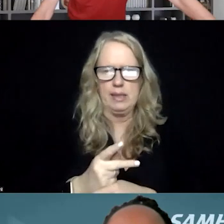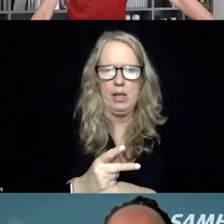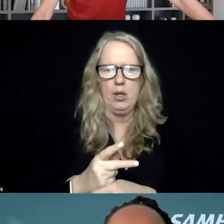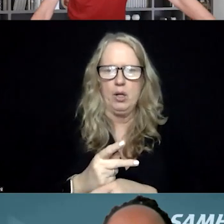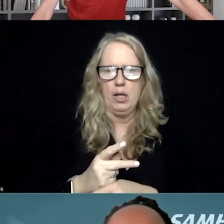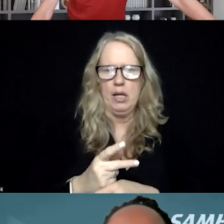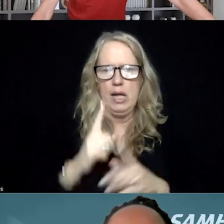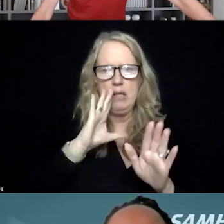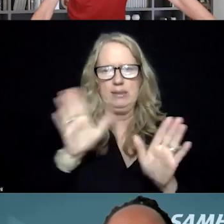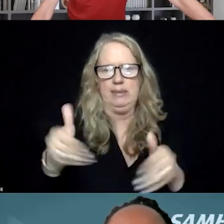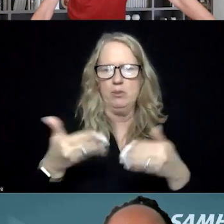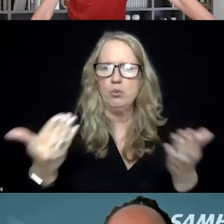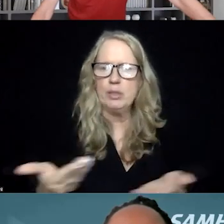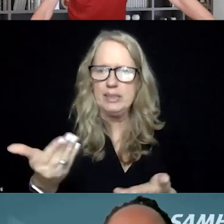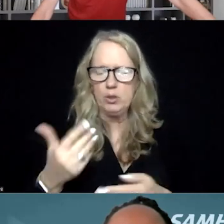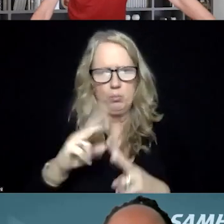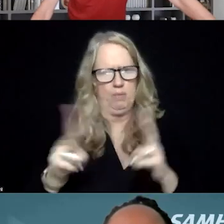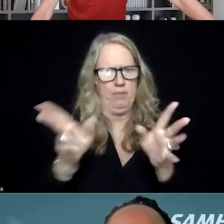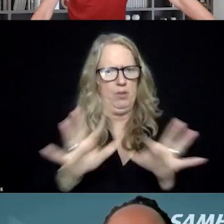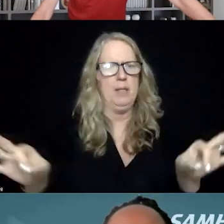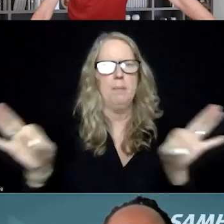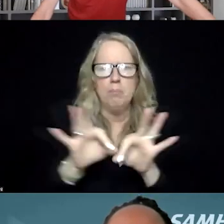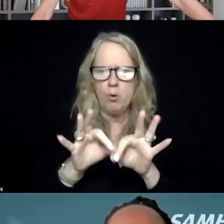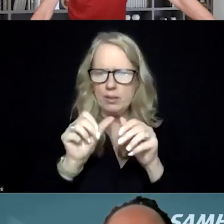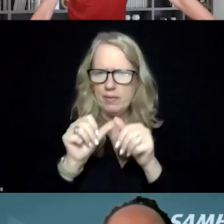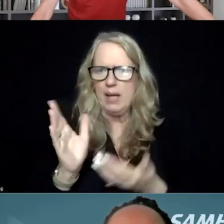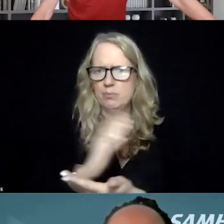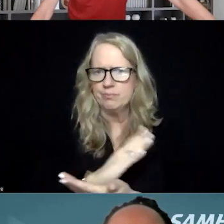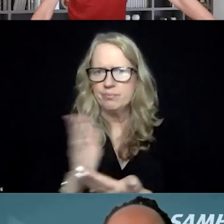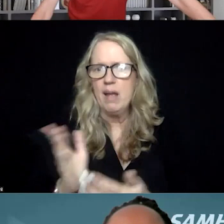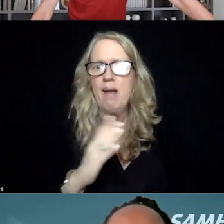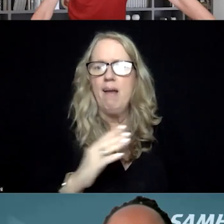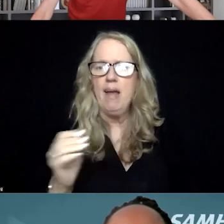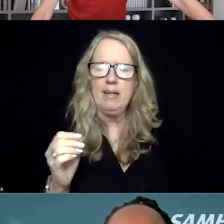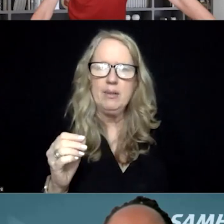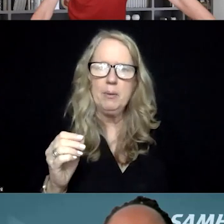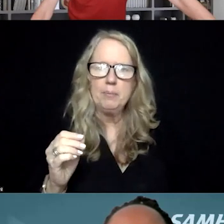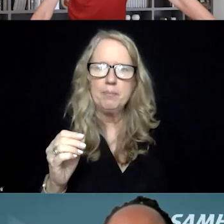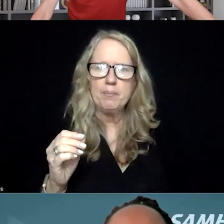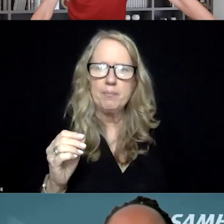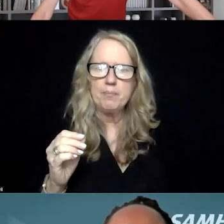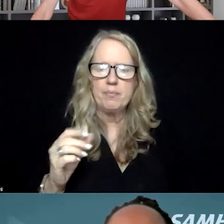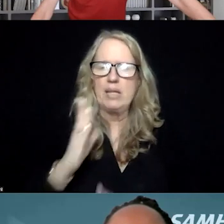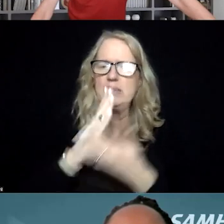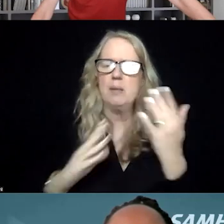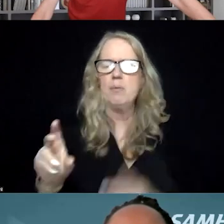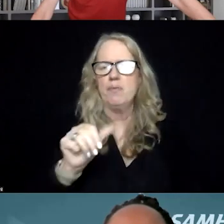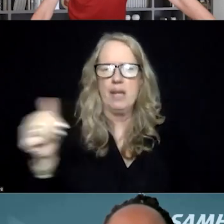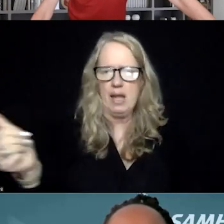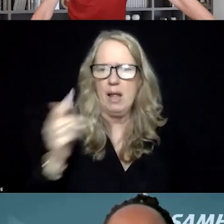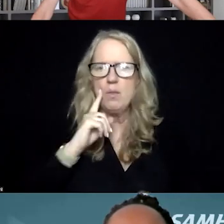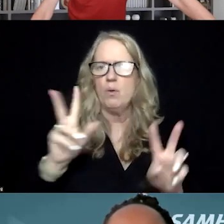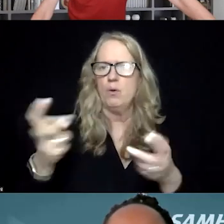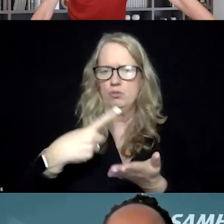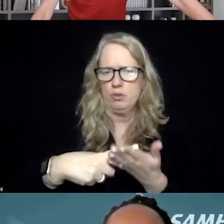as centered here, but, um, very important around the continuum and actually, um, links to some of the other topics that were discussed today.